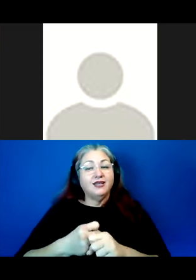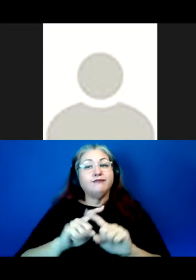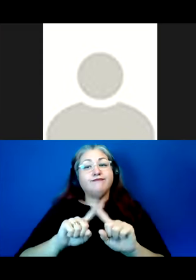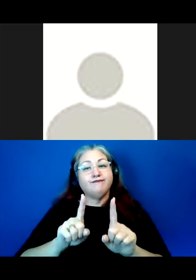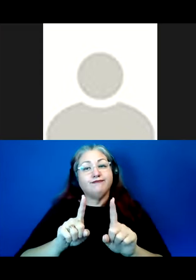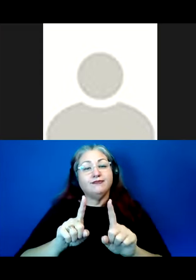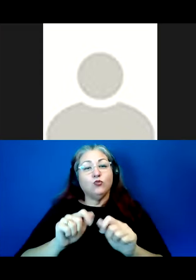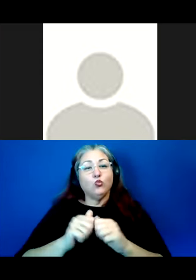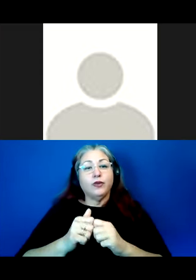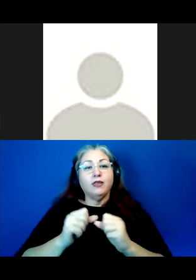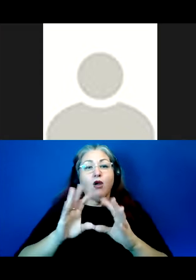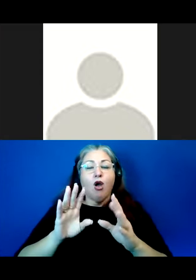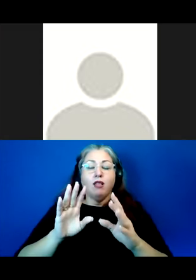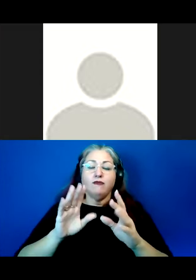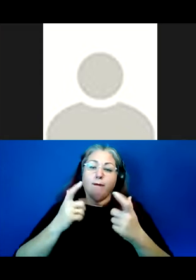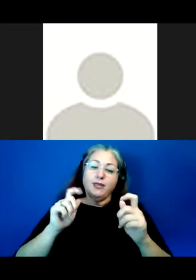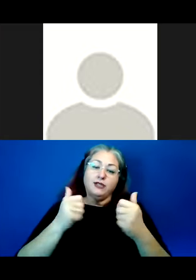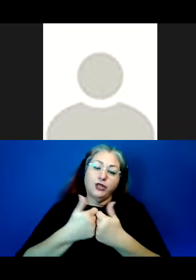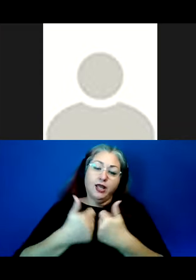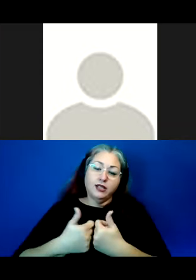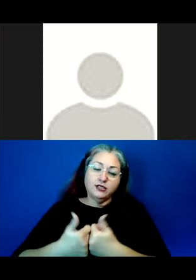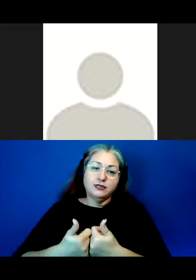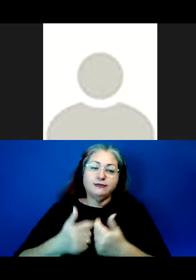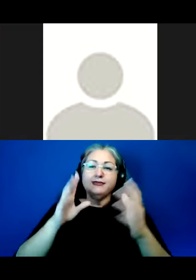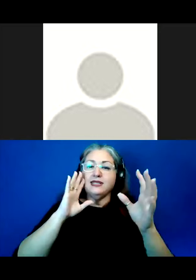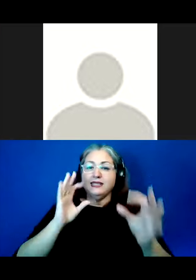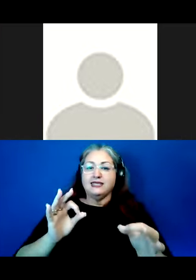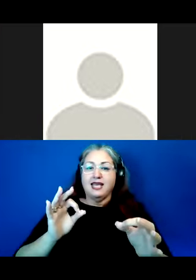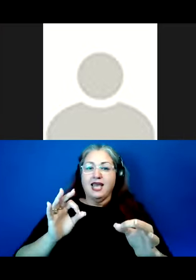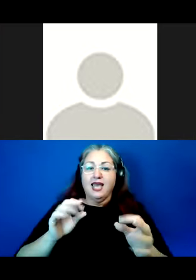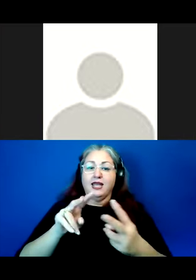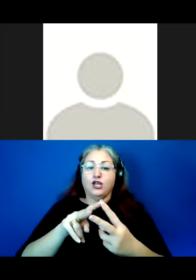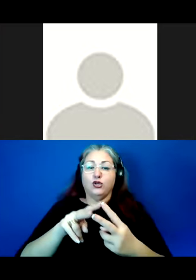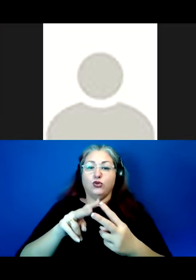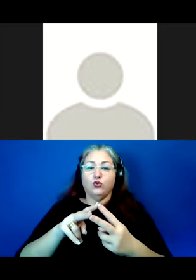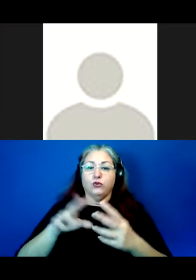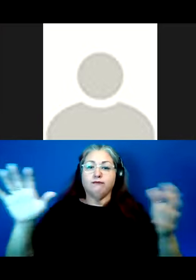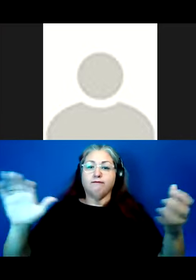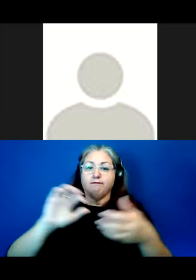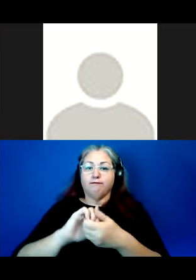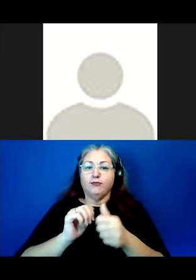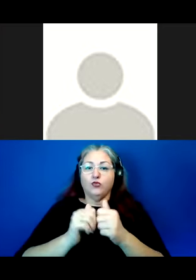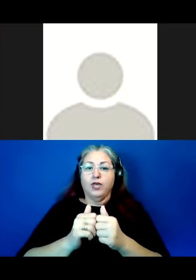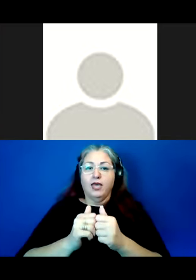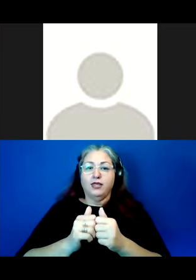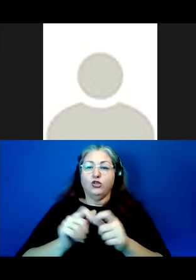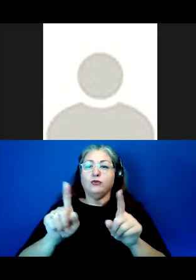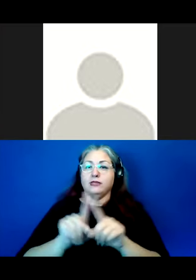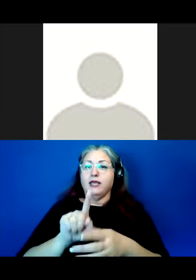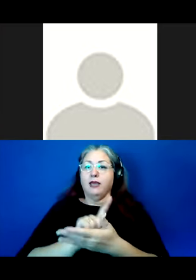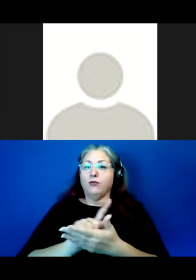with all of its appending challenges, we decided to bring these two events together during the same week,